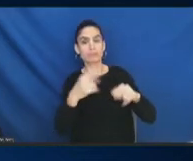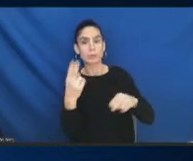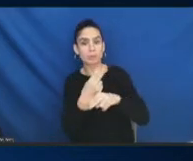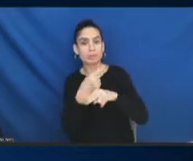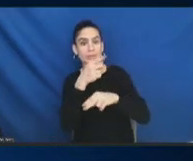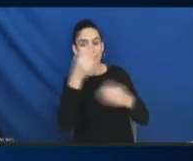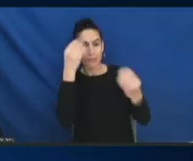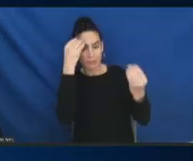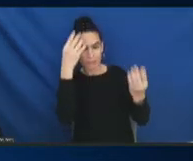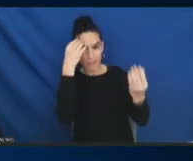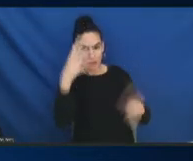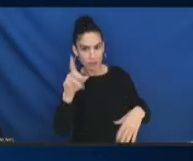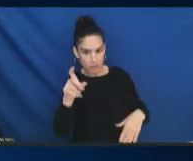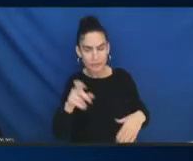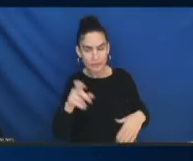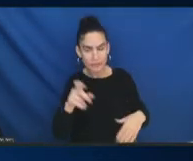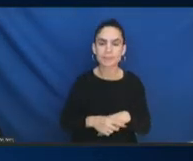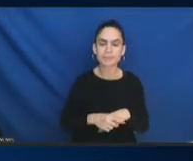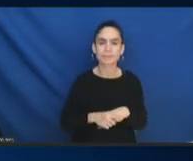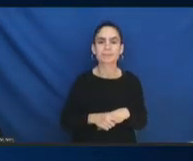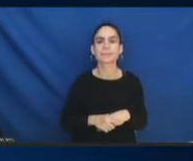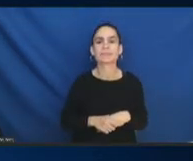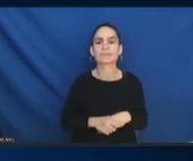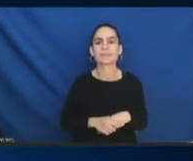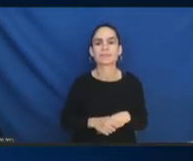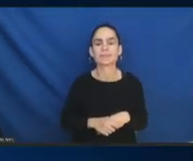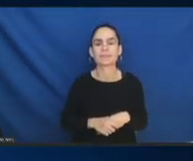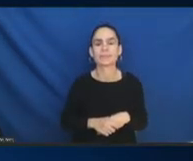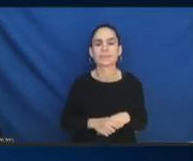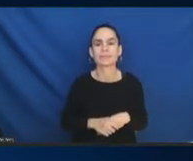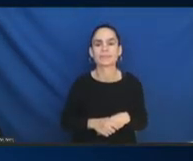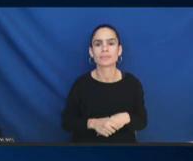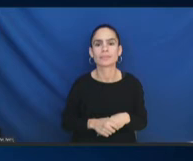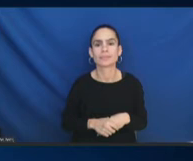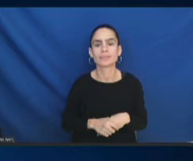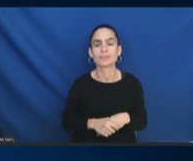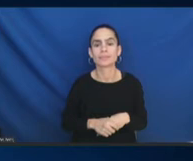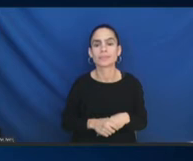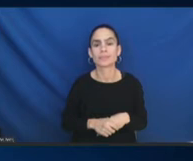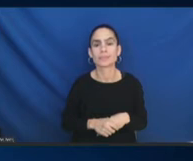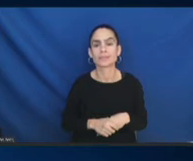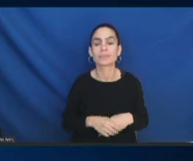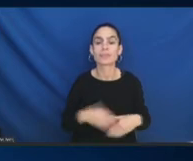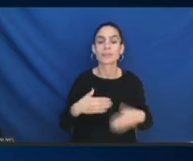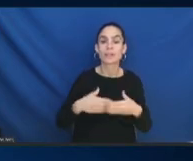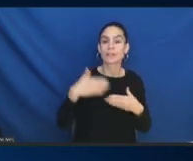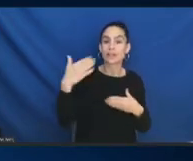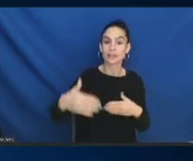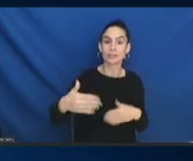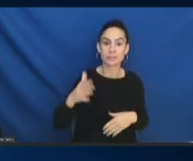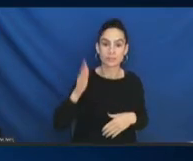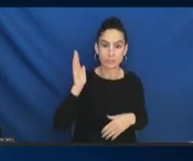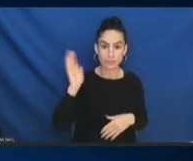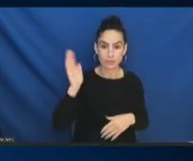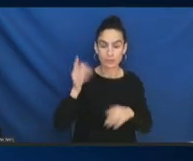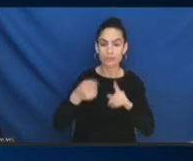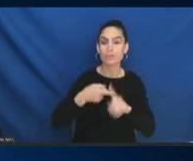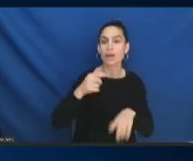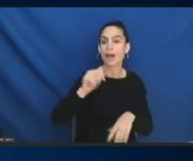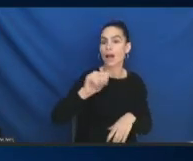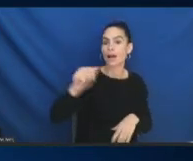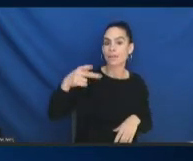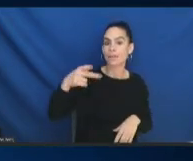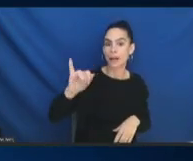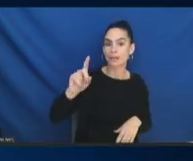And the entire presentation from AAPI Data, if there's any way to get that slideshow, it'd be great for talking points. Ajay Prasad